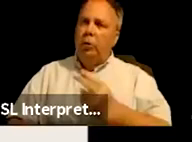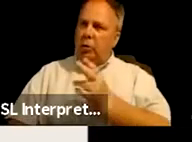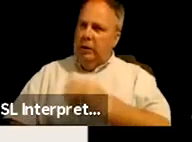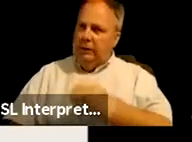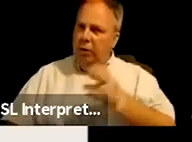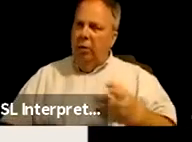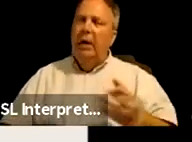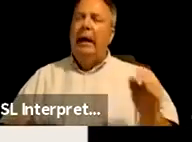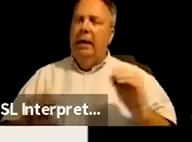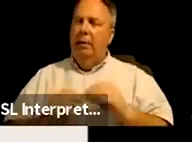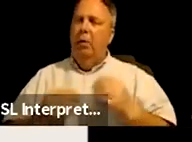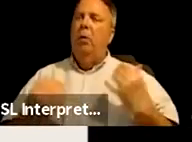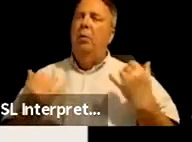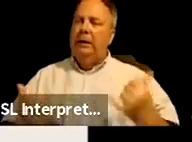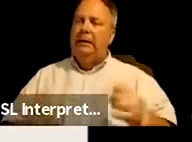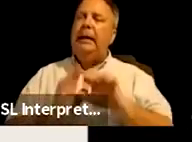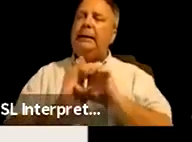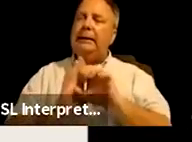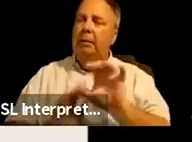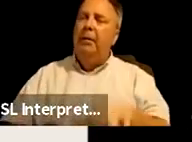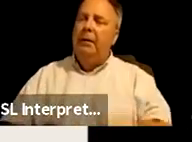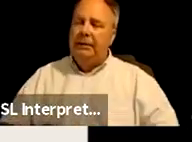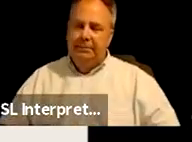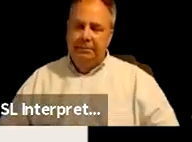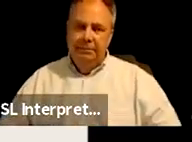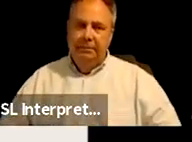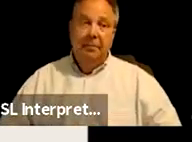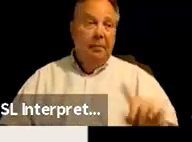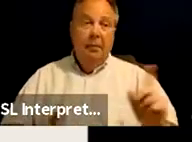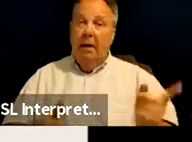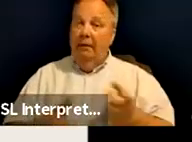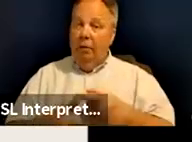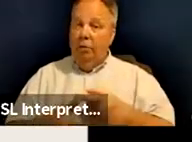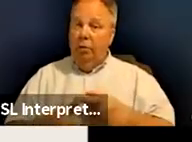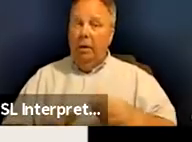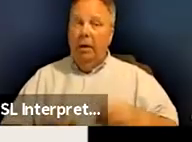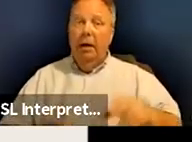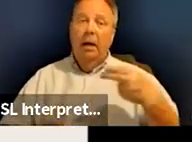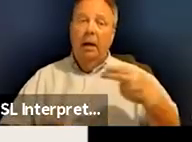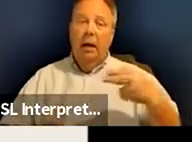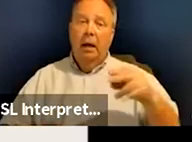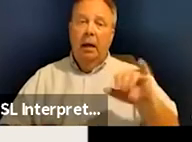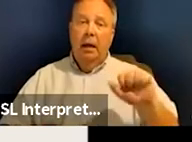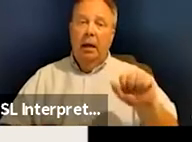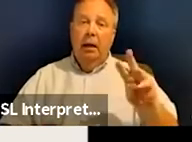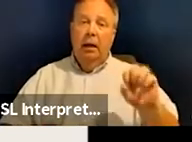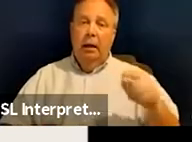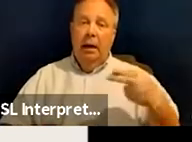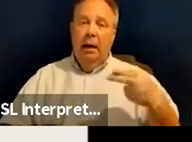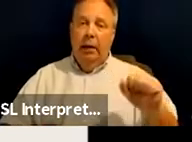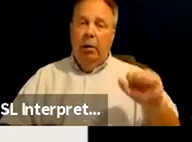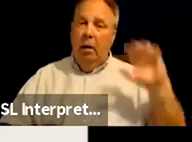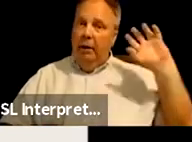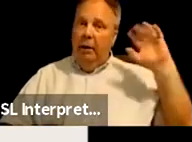and a more present day example of this. And the first one is the Hiawatha insane asylum for Indians.